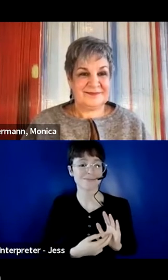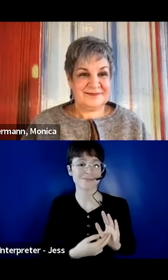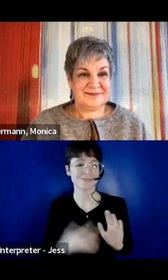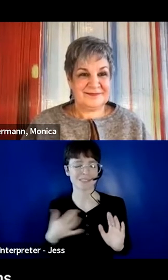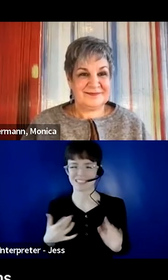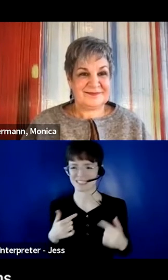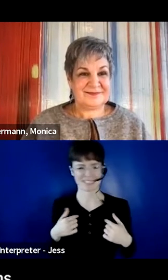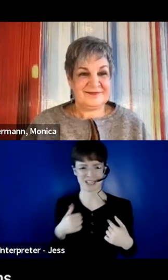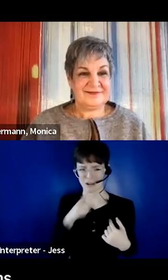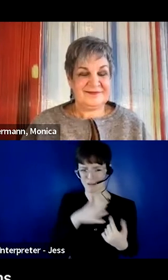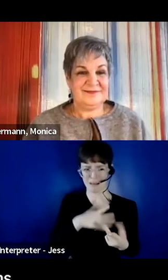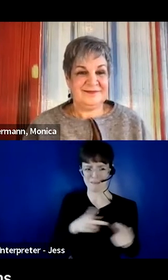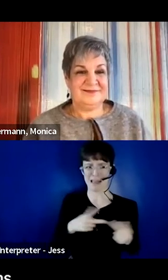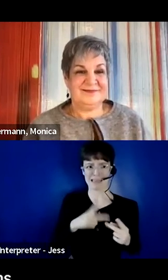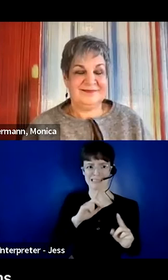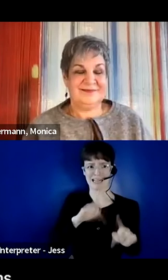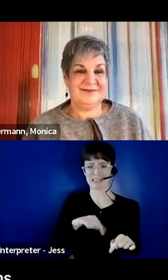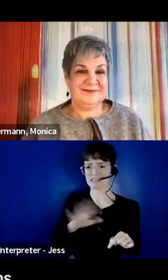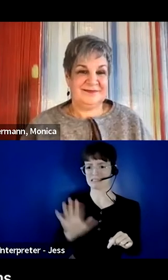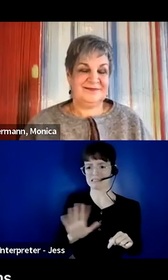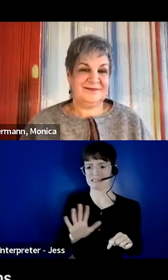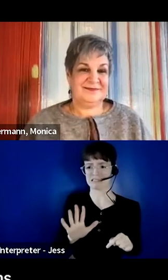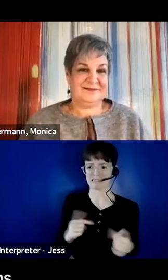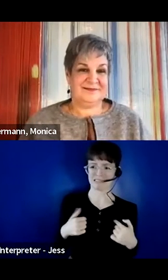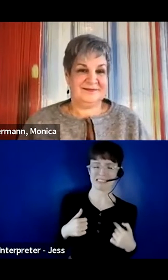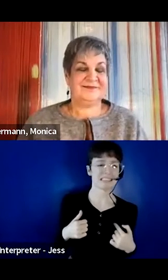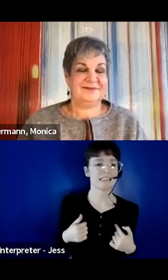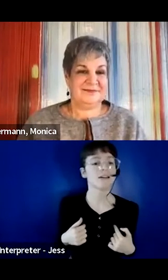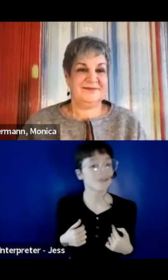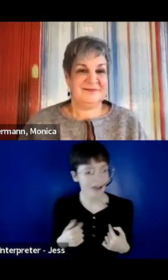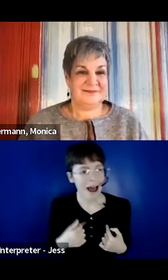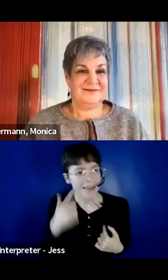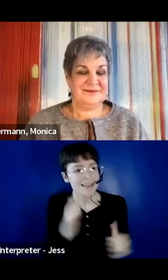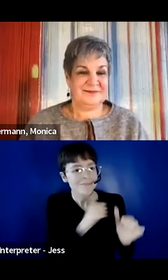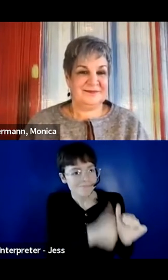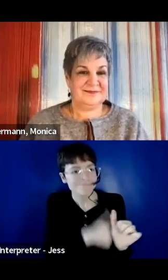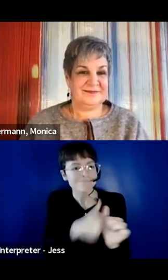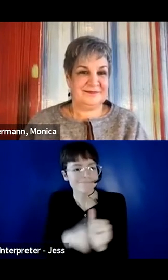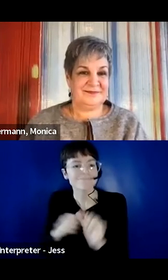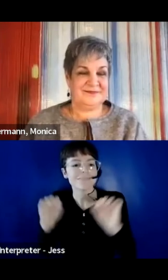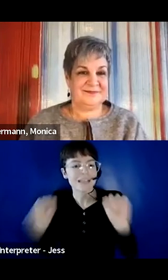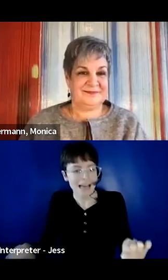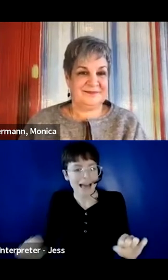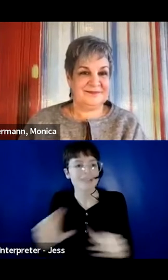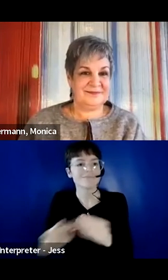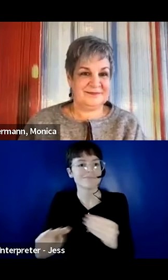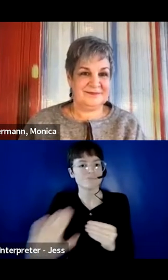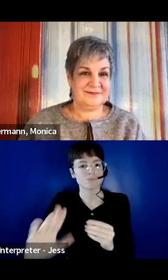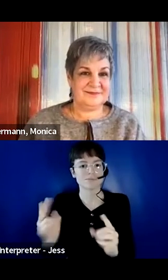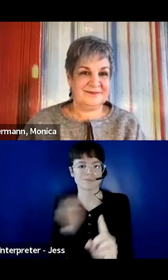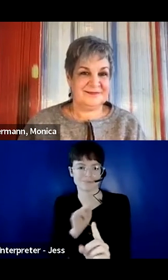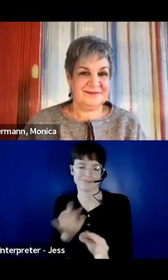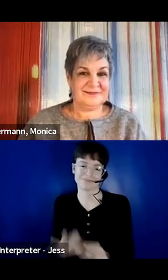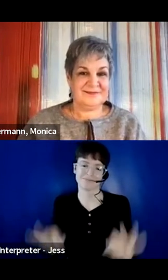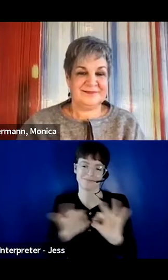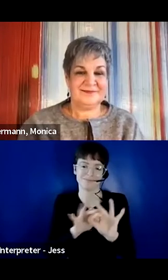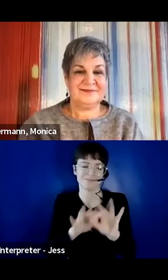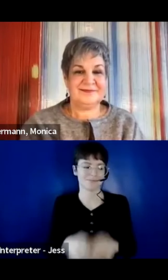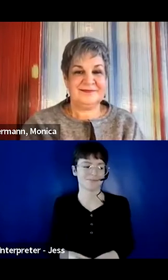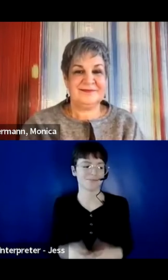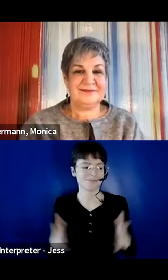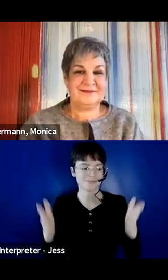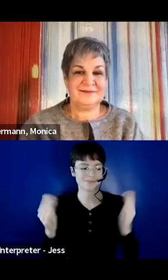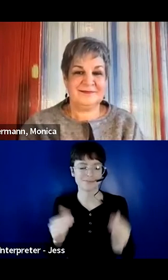person has a place to answer these questions from their own perspective. And that's really, really important. Christine, I know that in the work that you do,